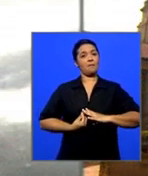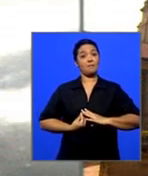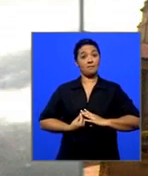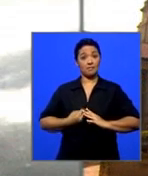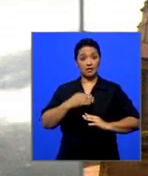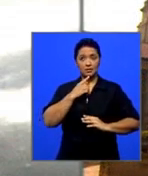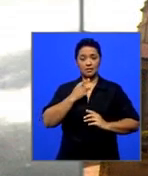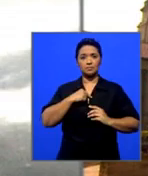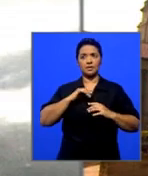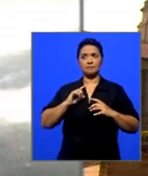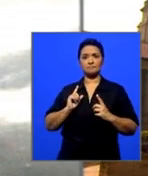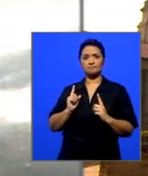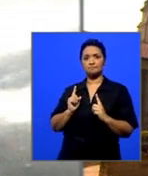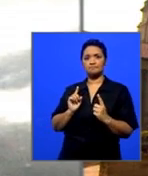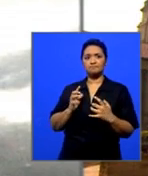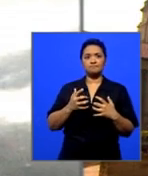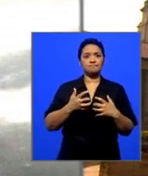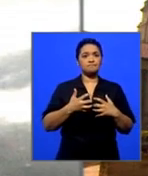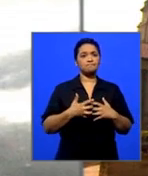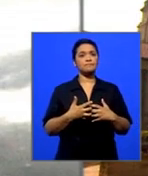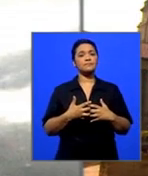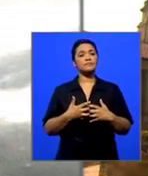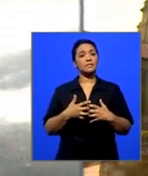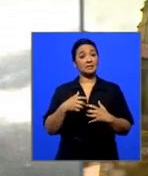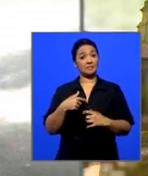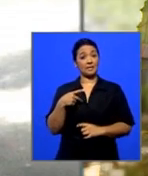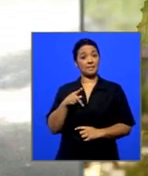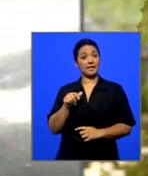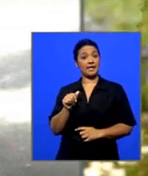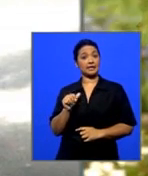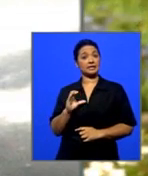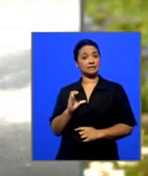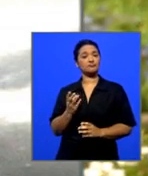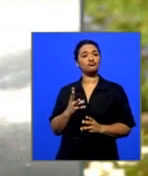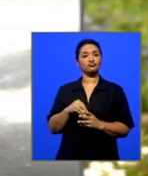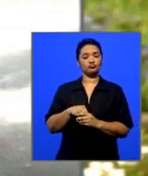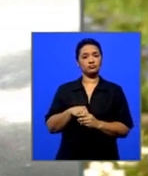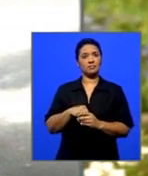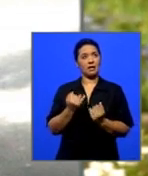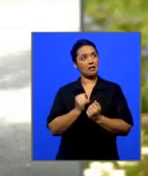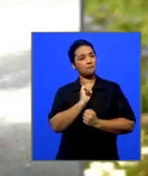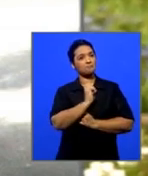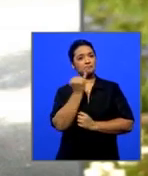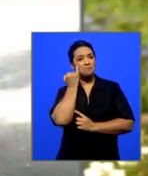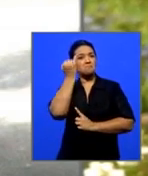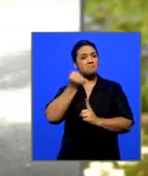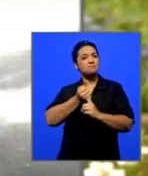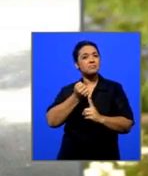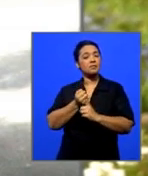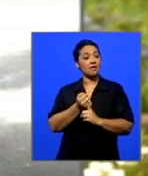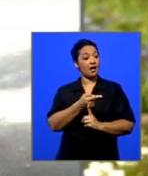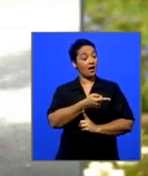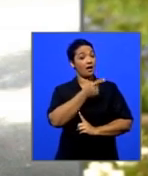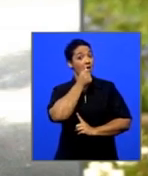to know, I aligned myself, you know, with the PAC, you know, ideology. And this man